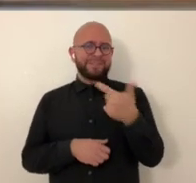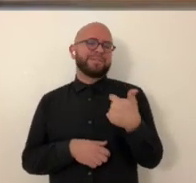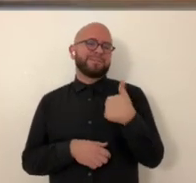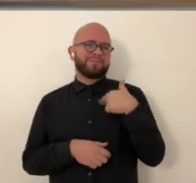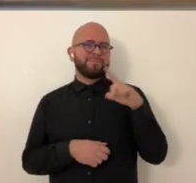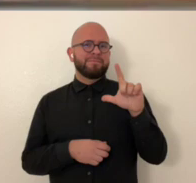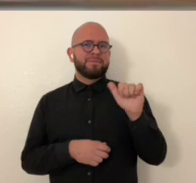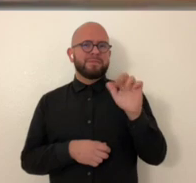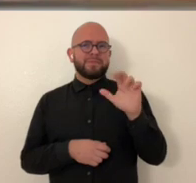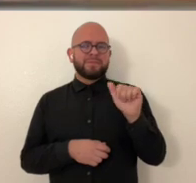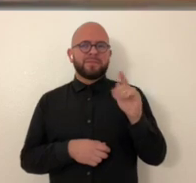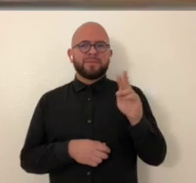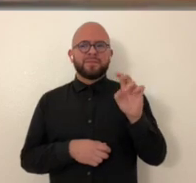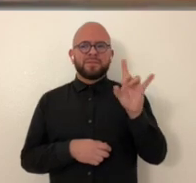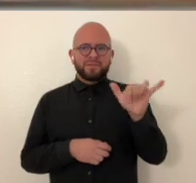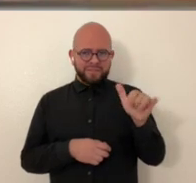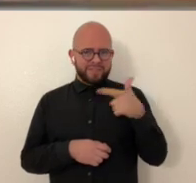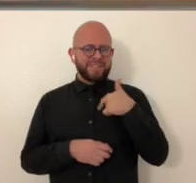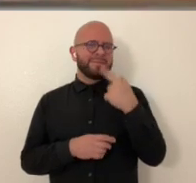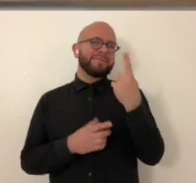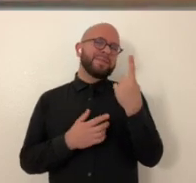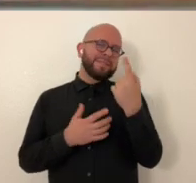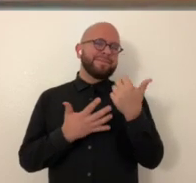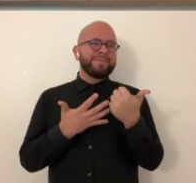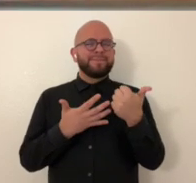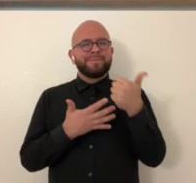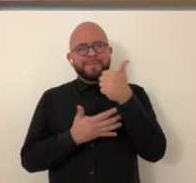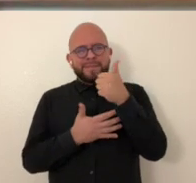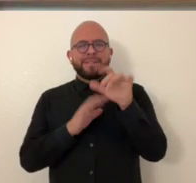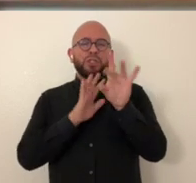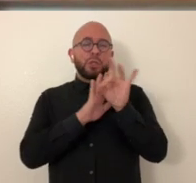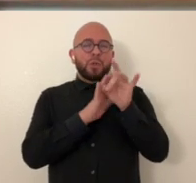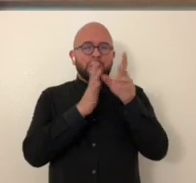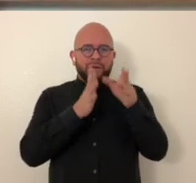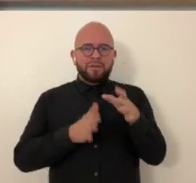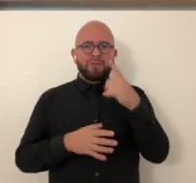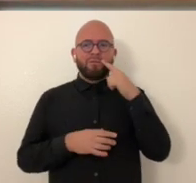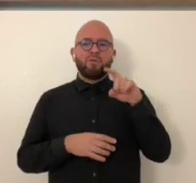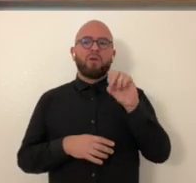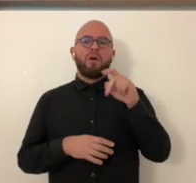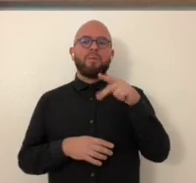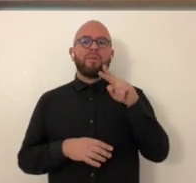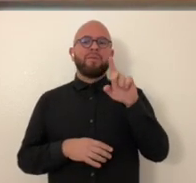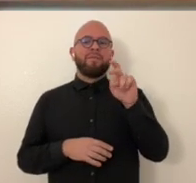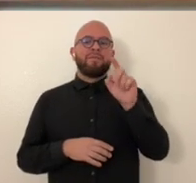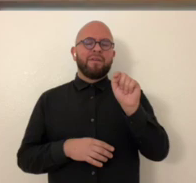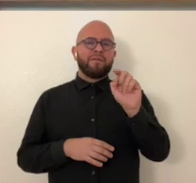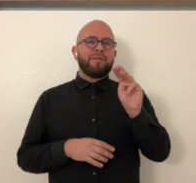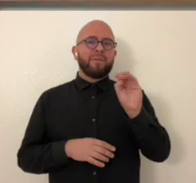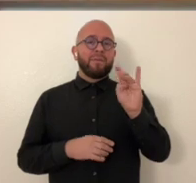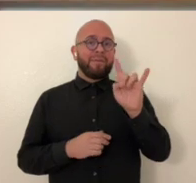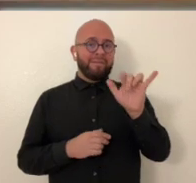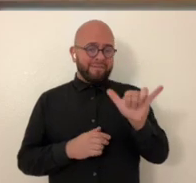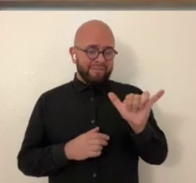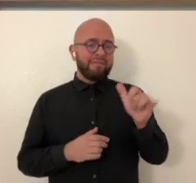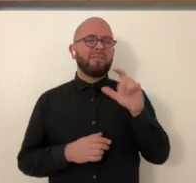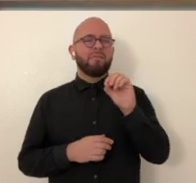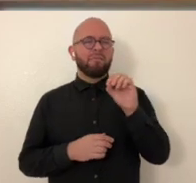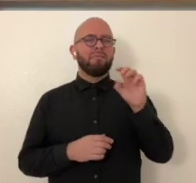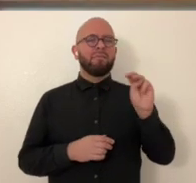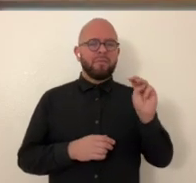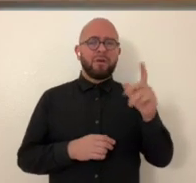hi and thanks so much for joining us um i am for description purposes i am laura brody the curator